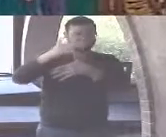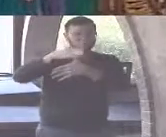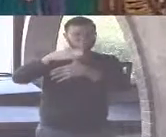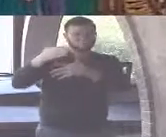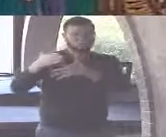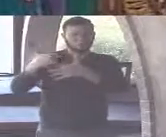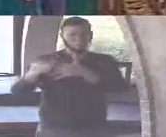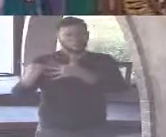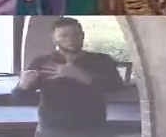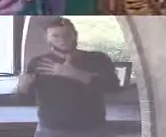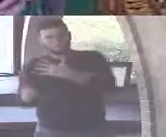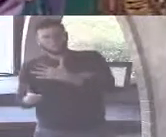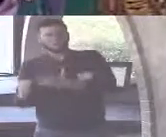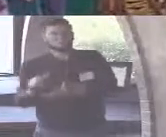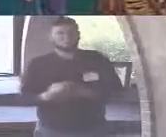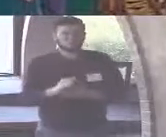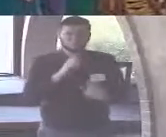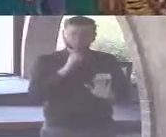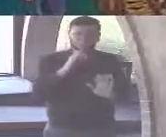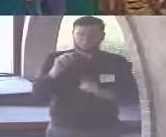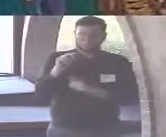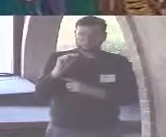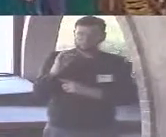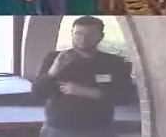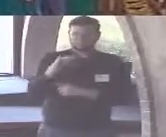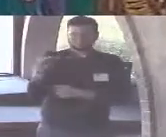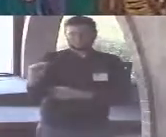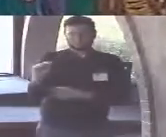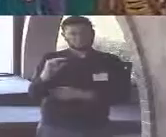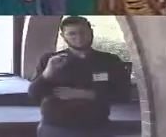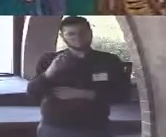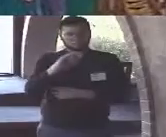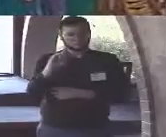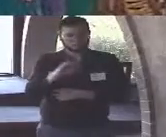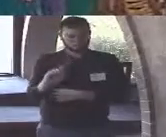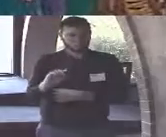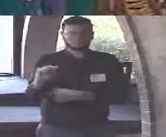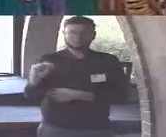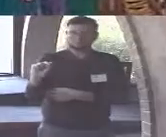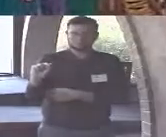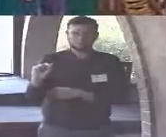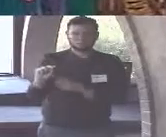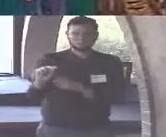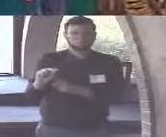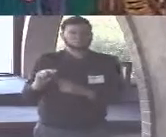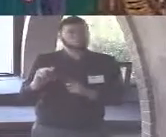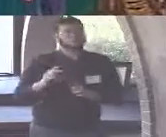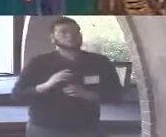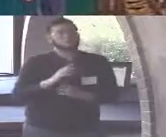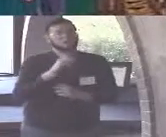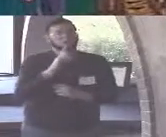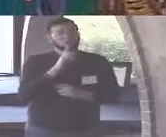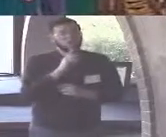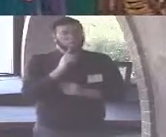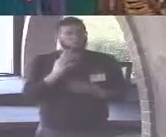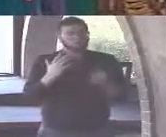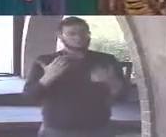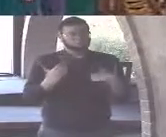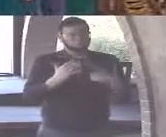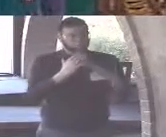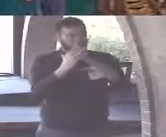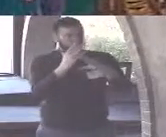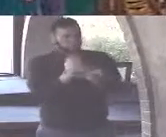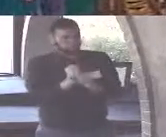didn't originate with Nietzsche Nietzsche had several philosophical forerunners Nietzsche just coined the succinct viscerally